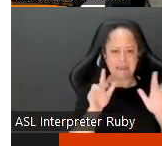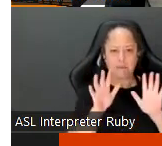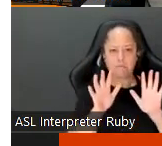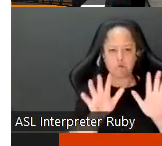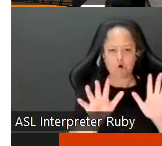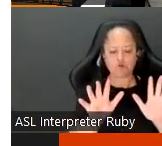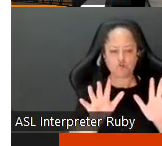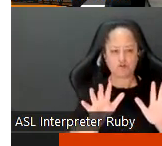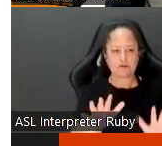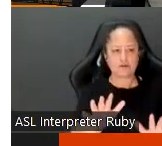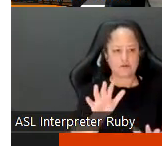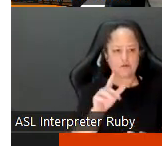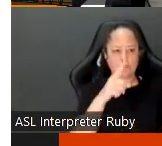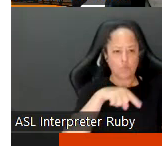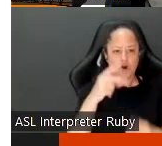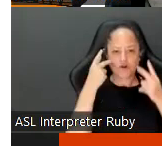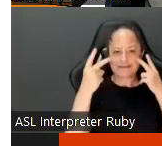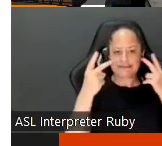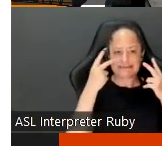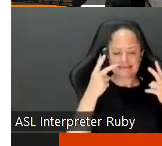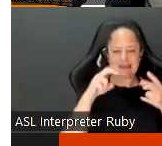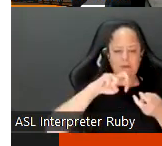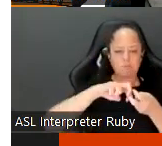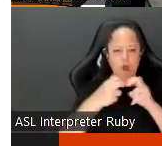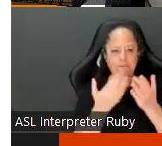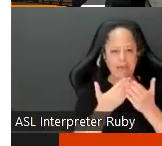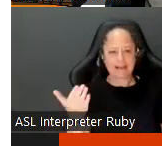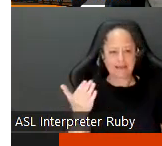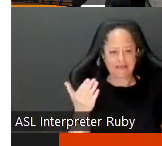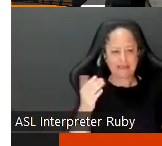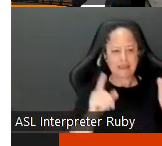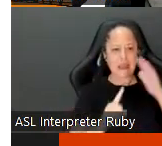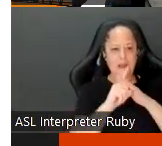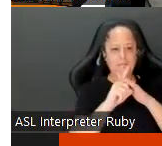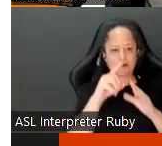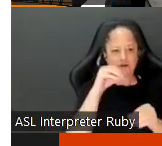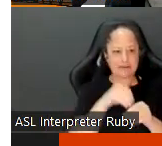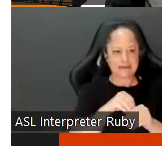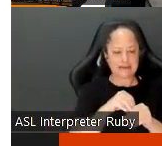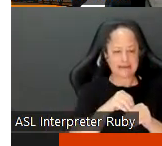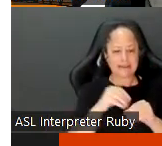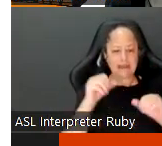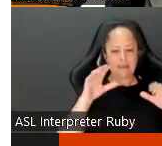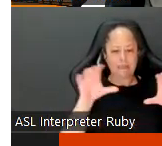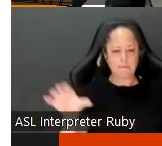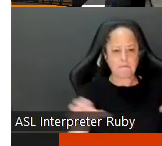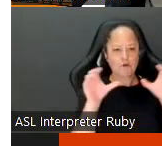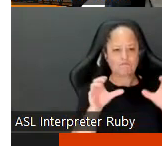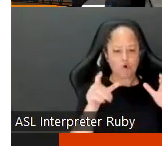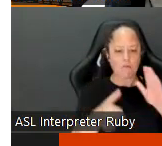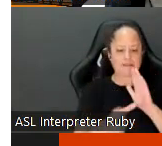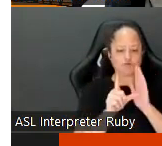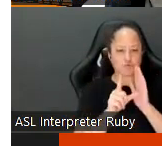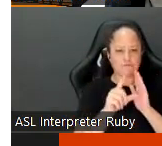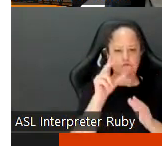right uh where we're seeing things very problematic things appearing in uh the performance review and so uh